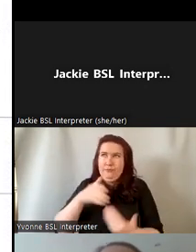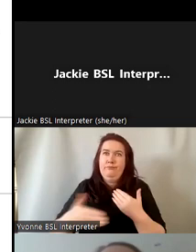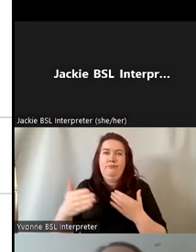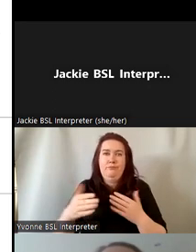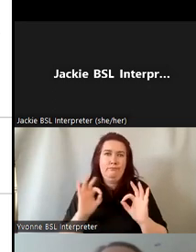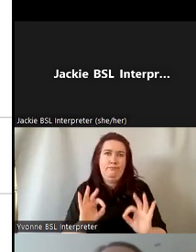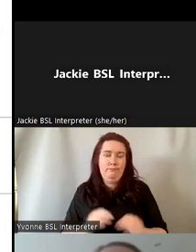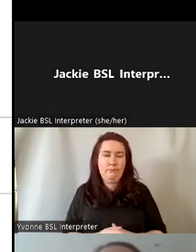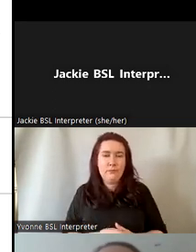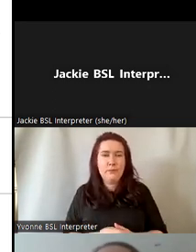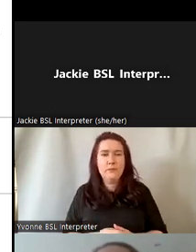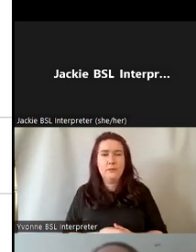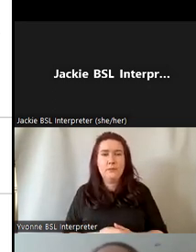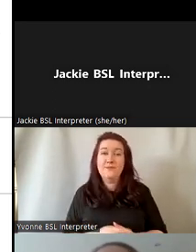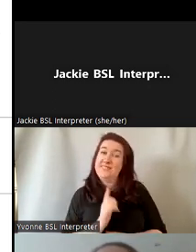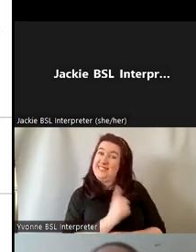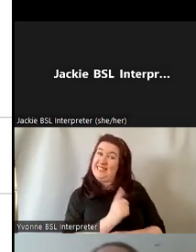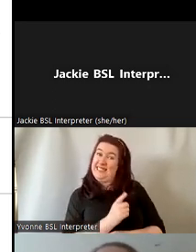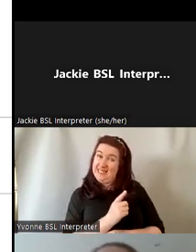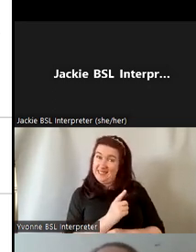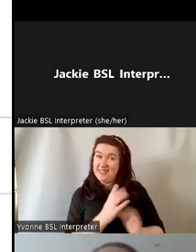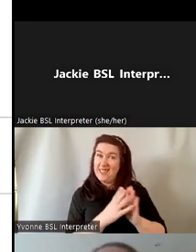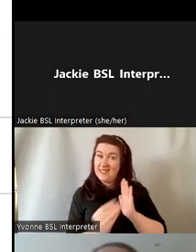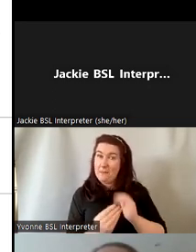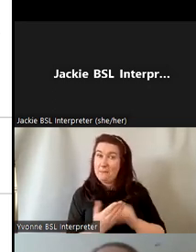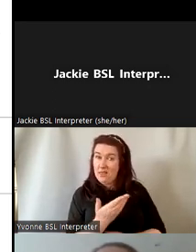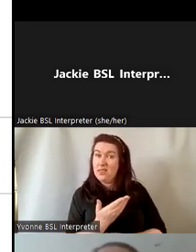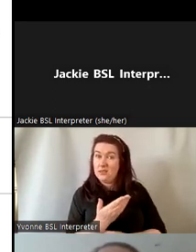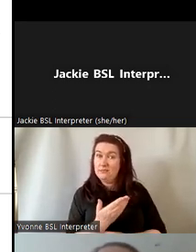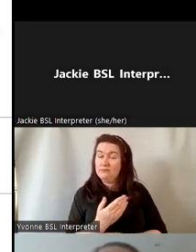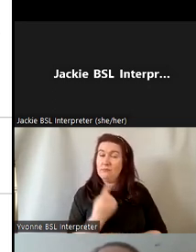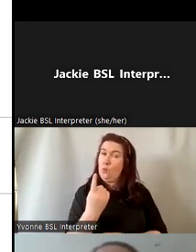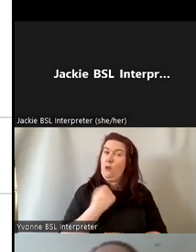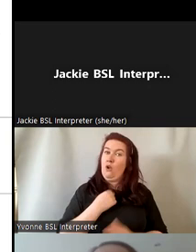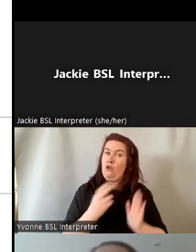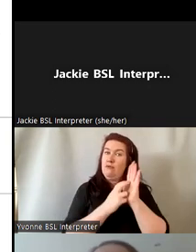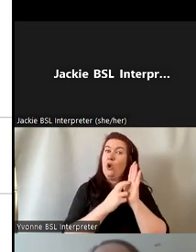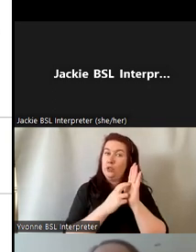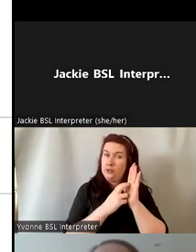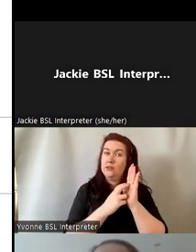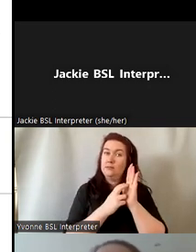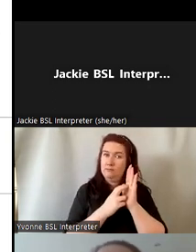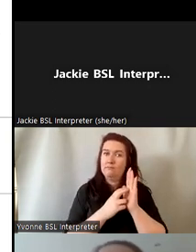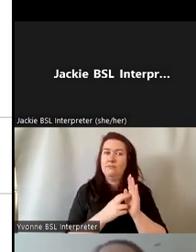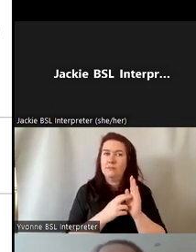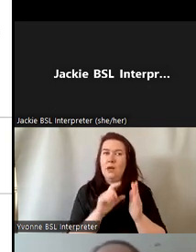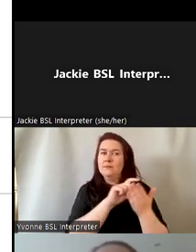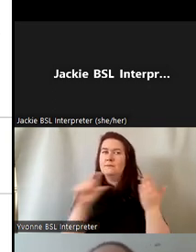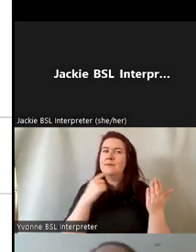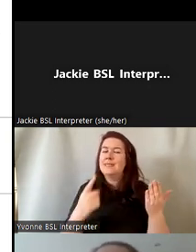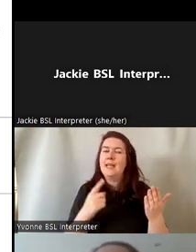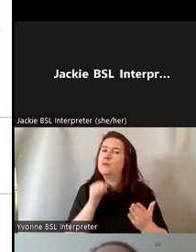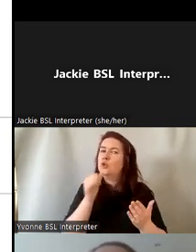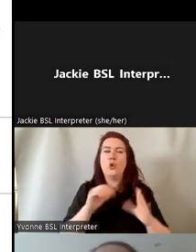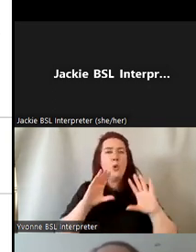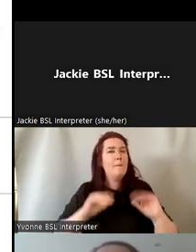so this is an example of one of the the records which is marked as incomplete which has